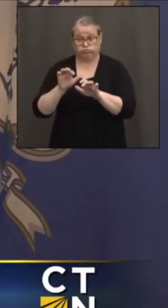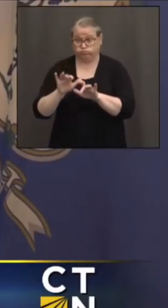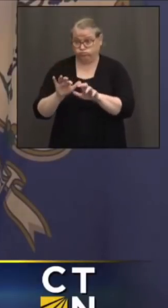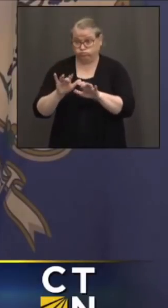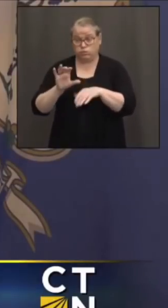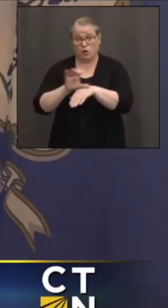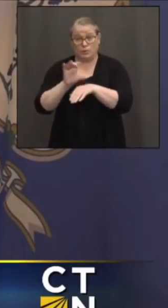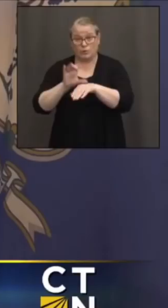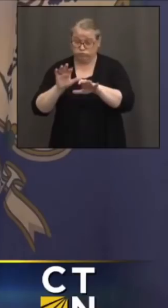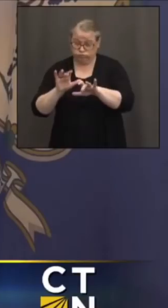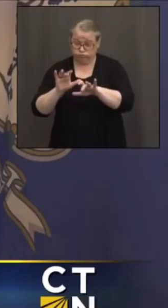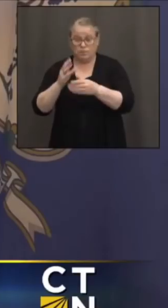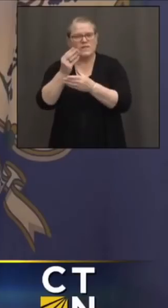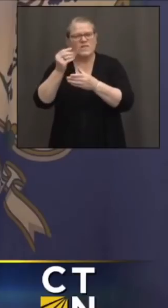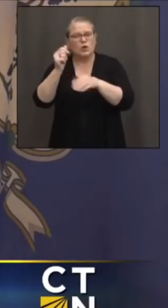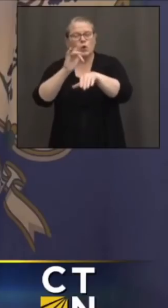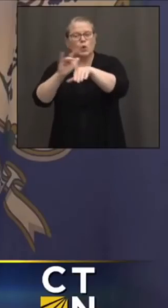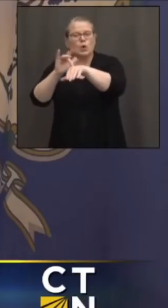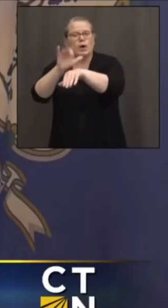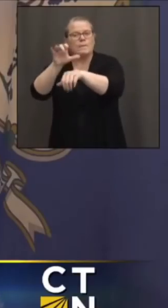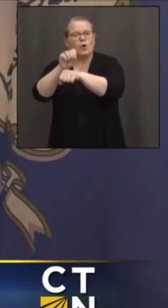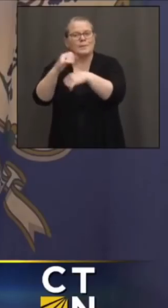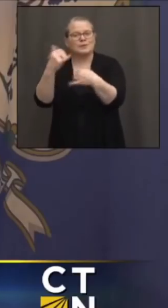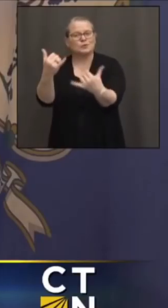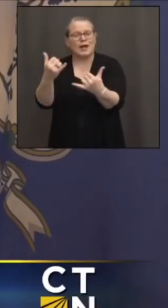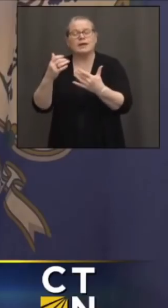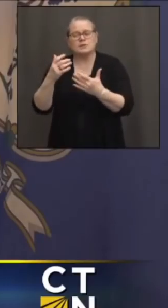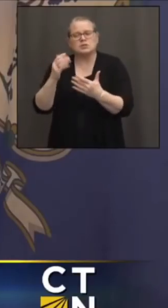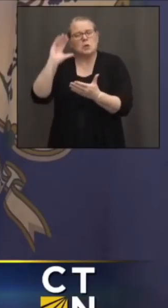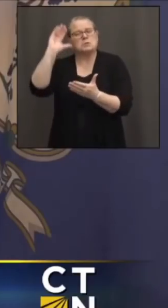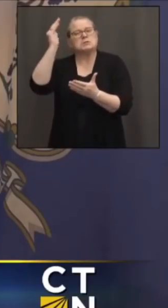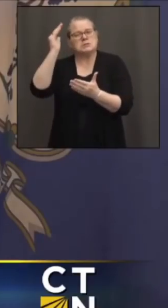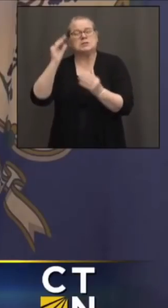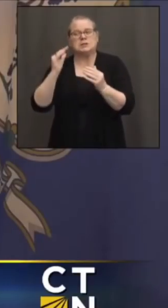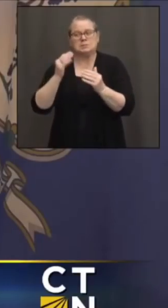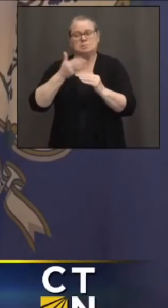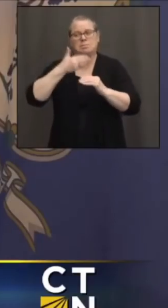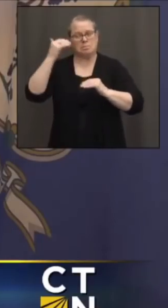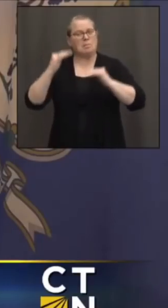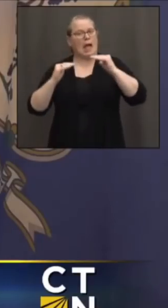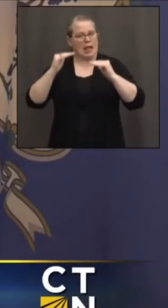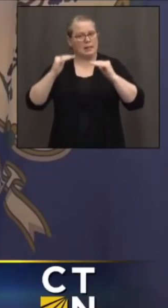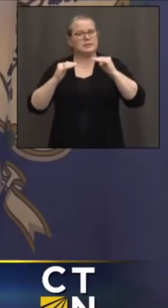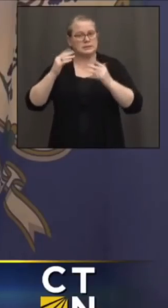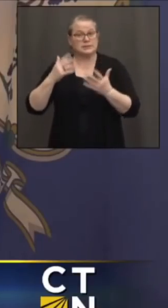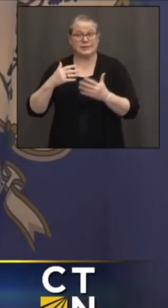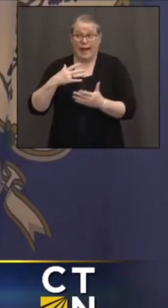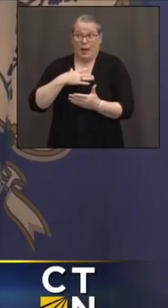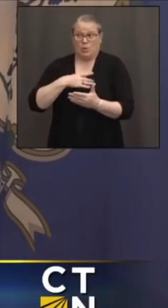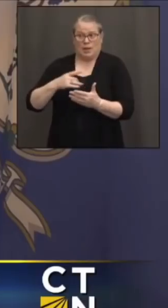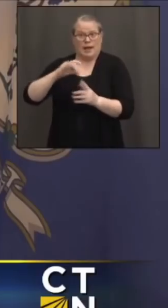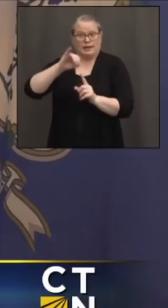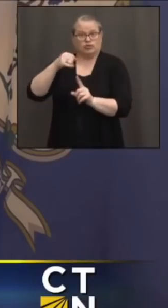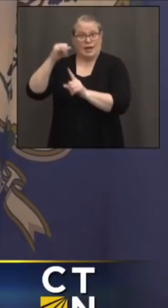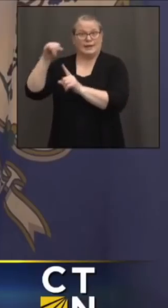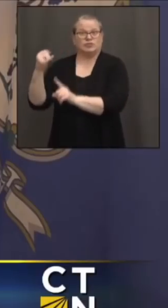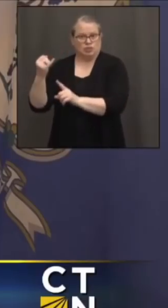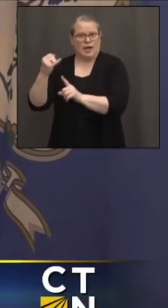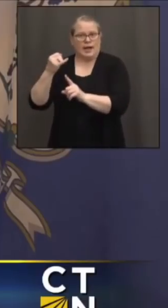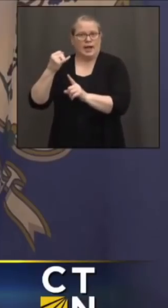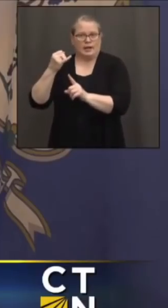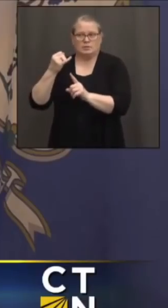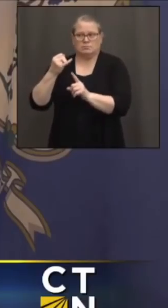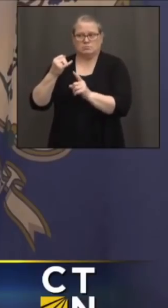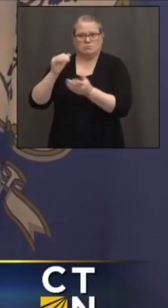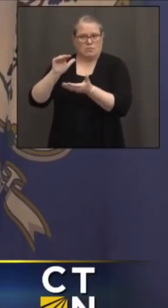later today. So I think we're getting closer to a balance. I'd like to get those J&J vaccines back and forth, but